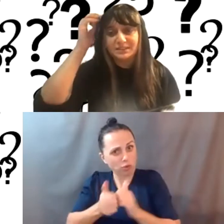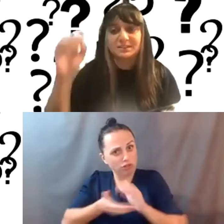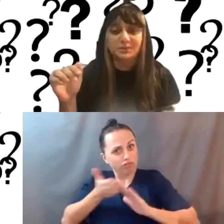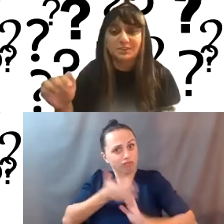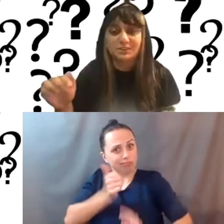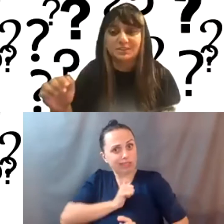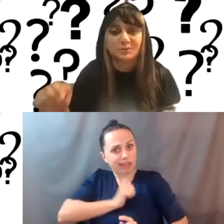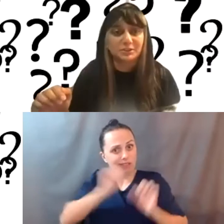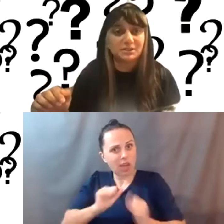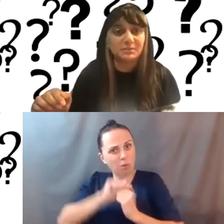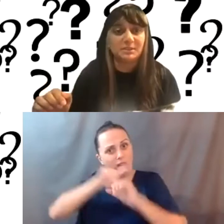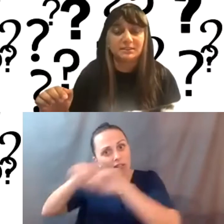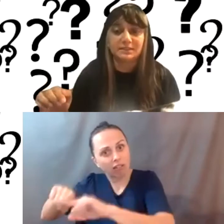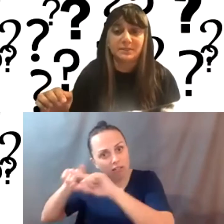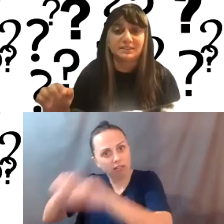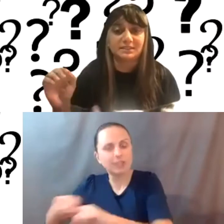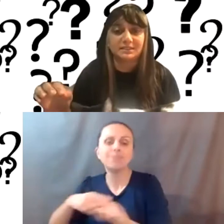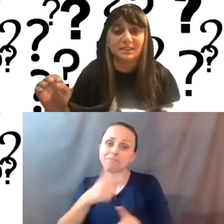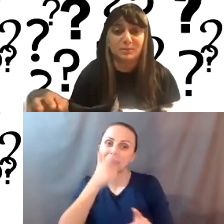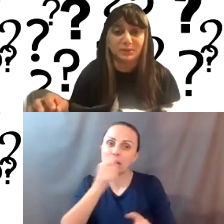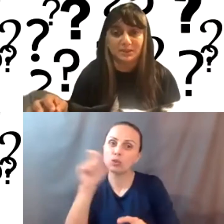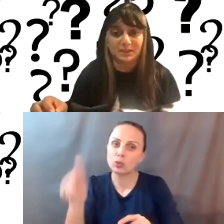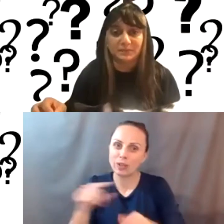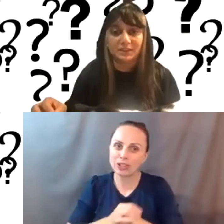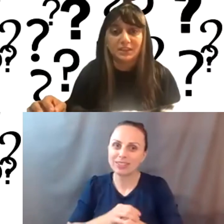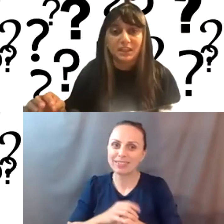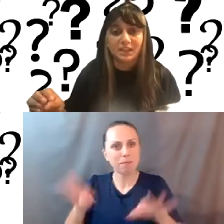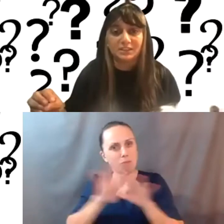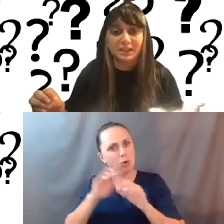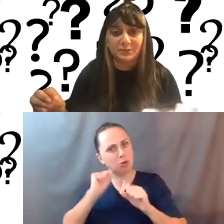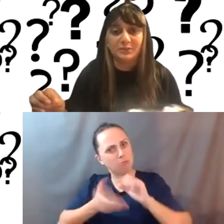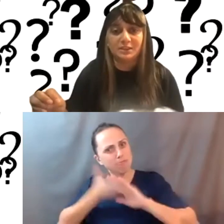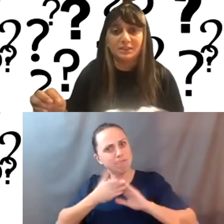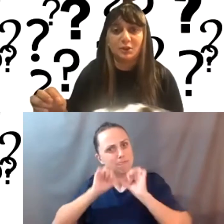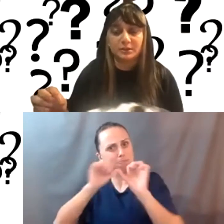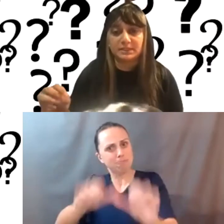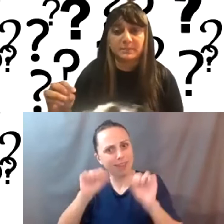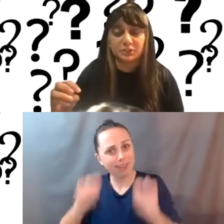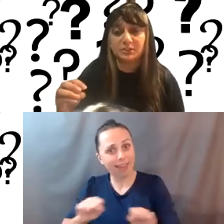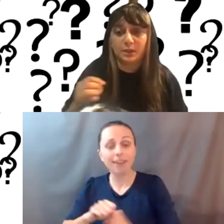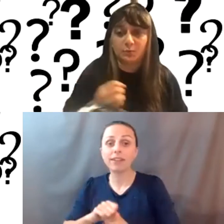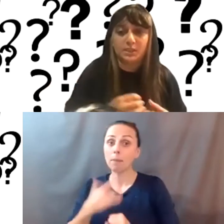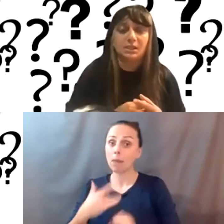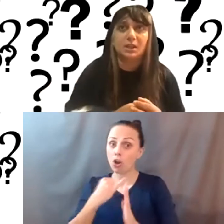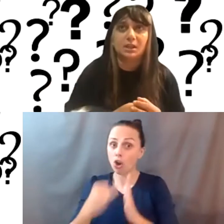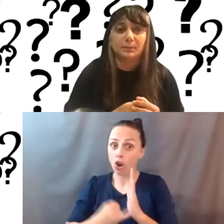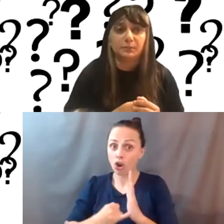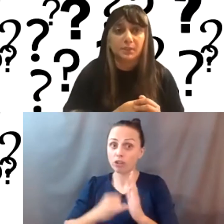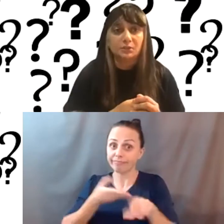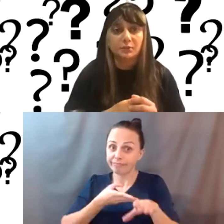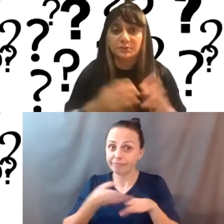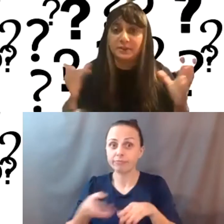And this is a really interesting question to me because this speaks to sustainability. And I think that in the arts, especially when we,